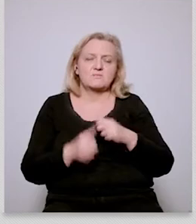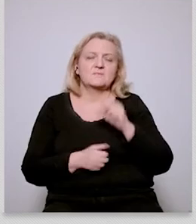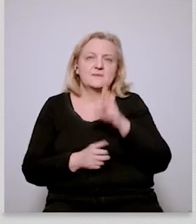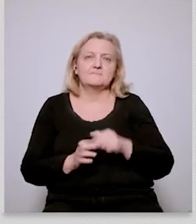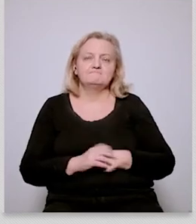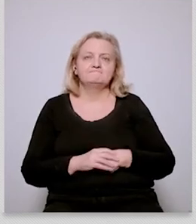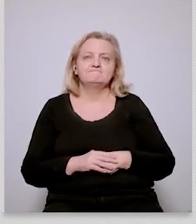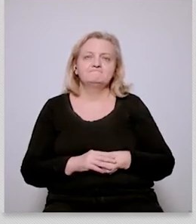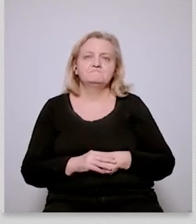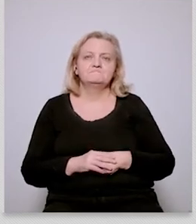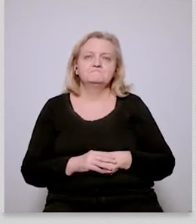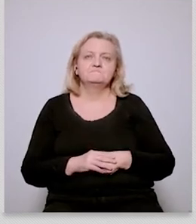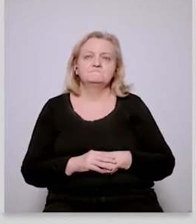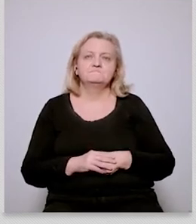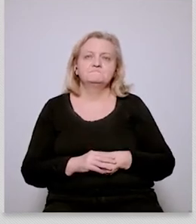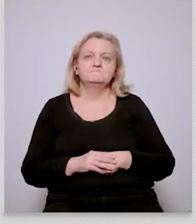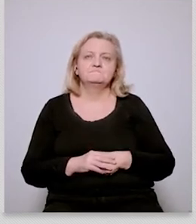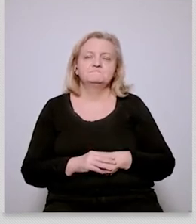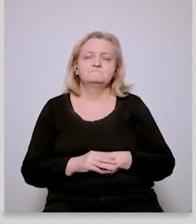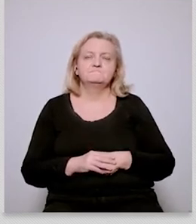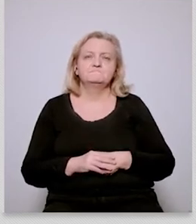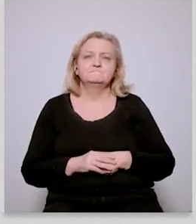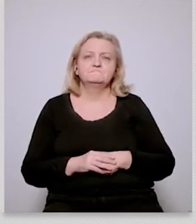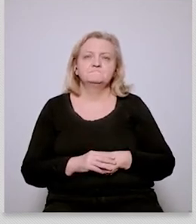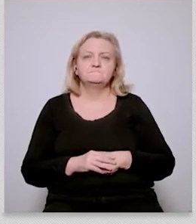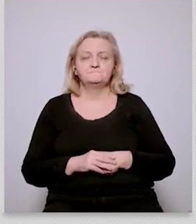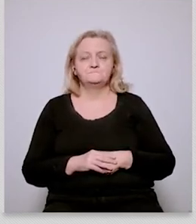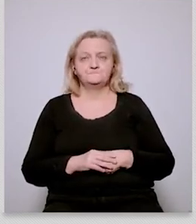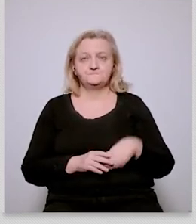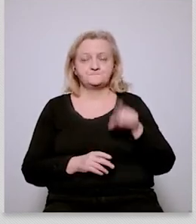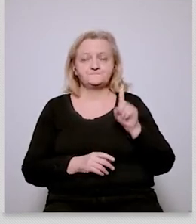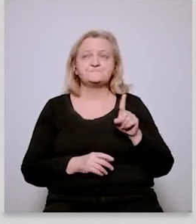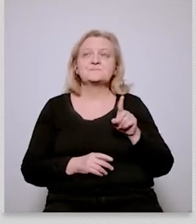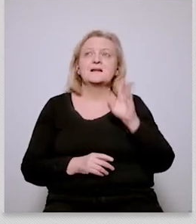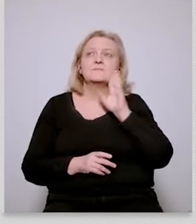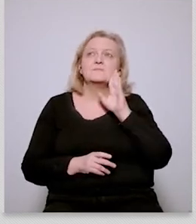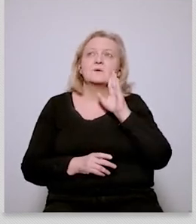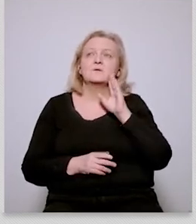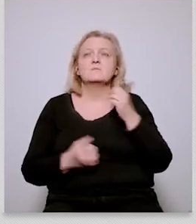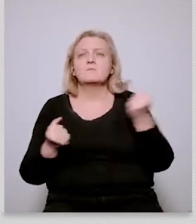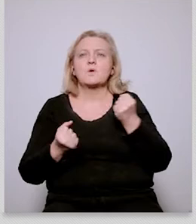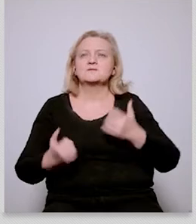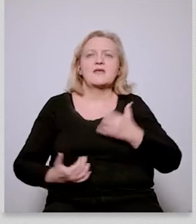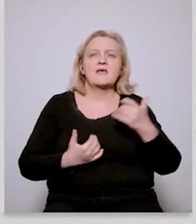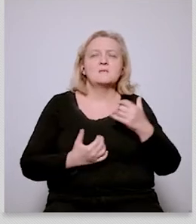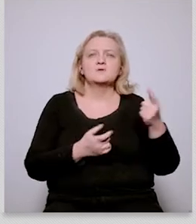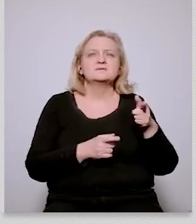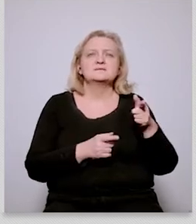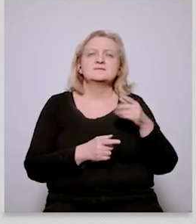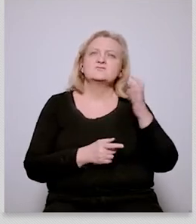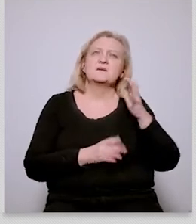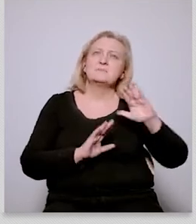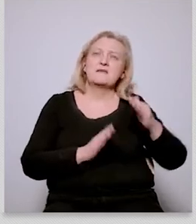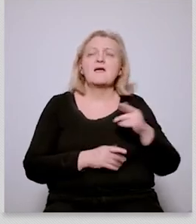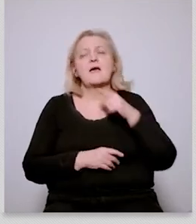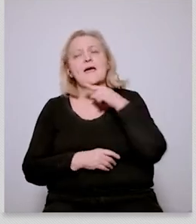emotionally um charged as in poland i would say uh at least in my understanding but what has really been